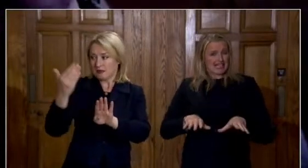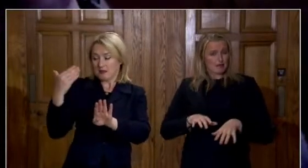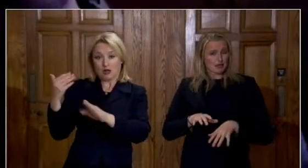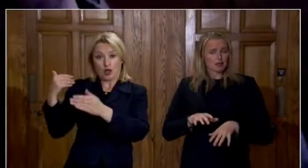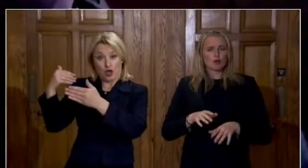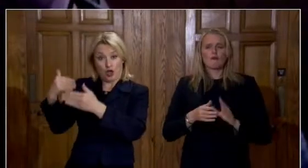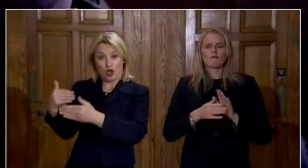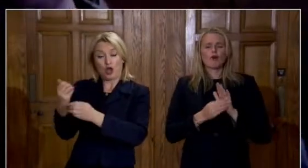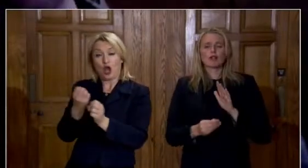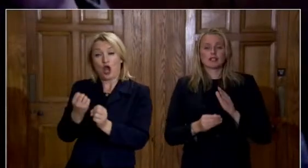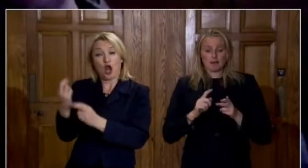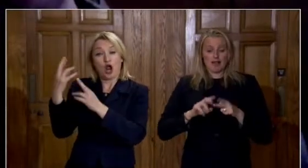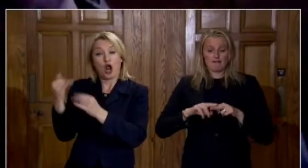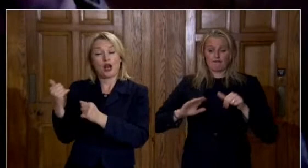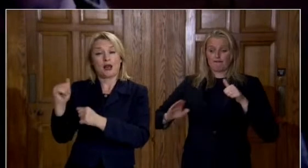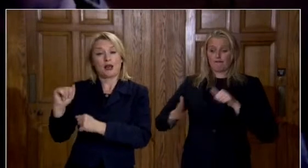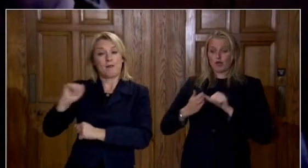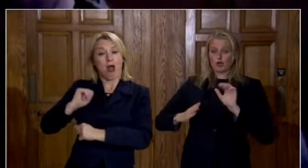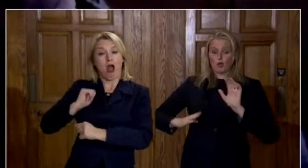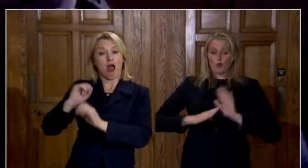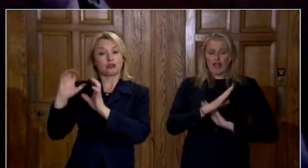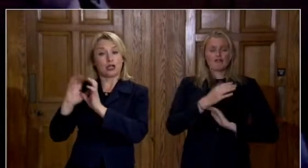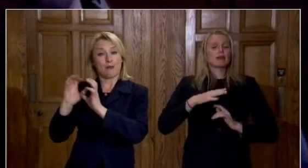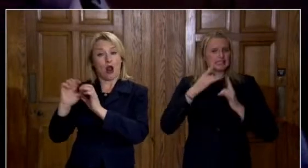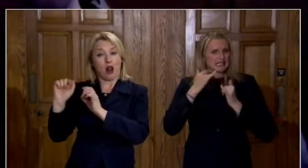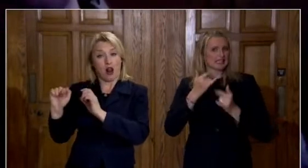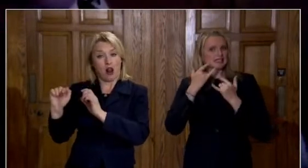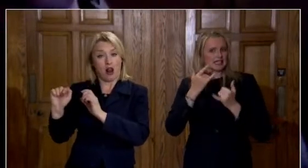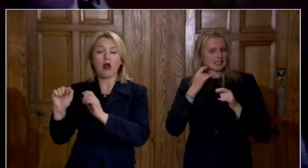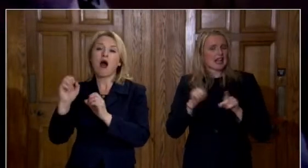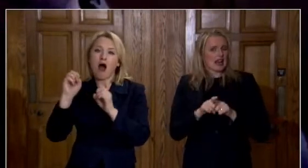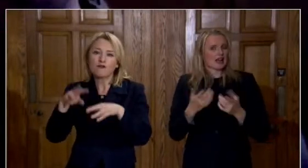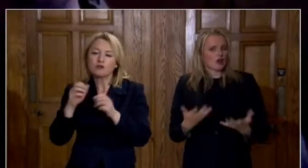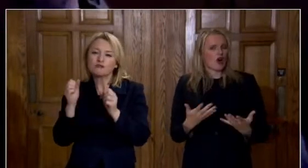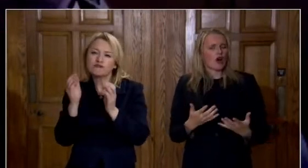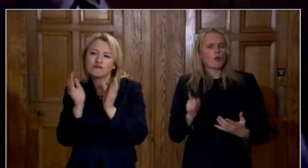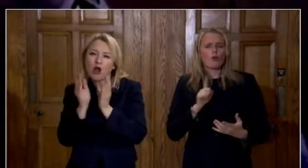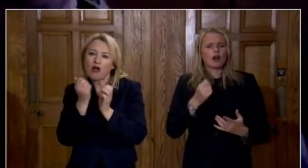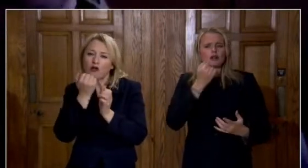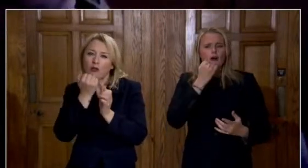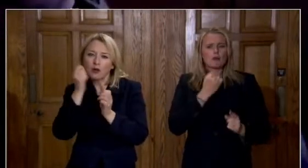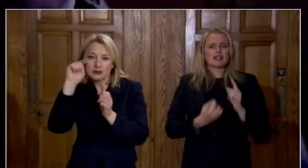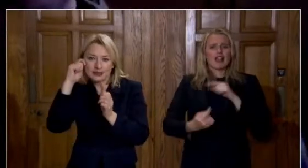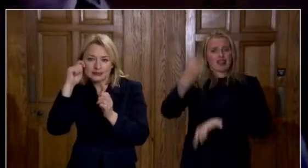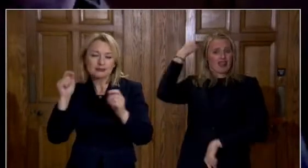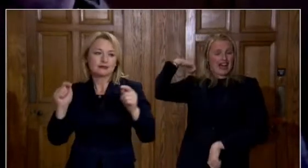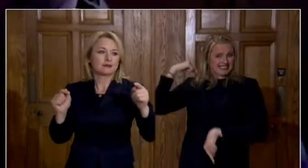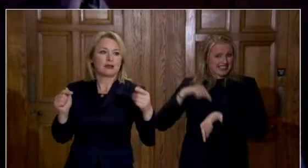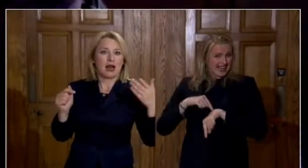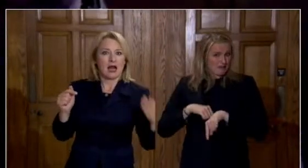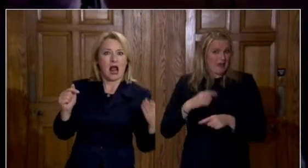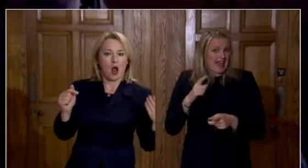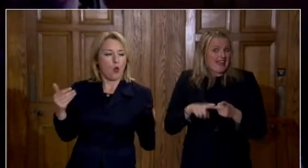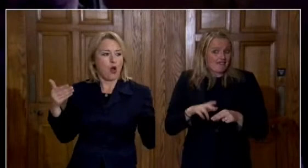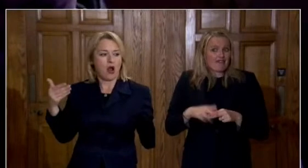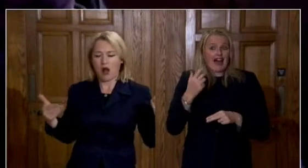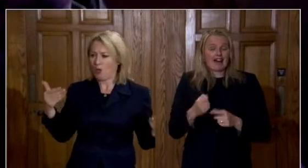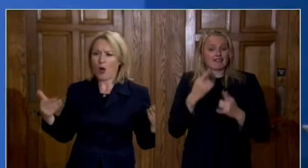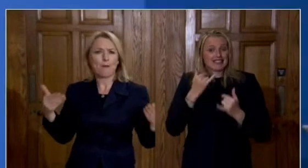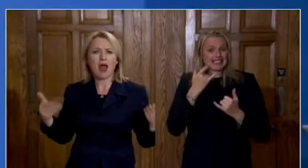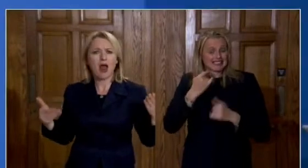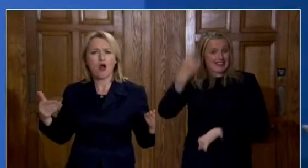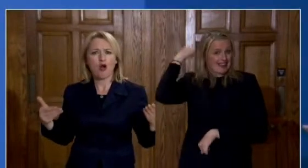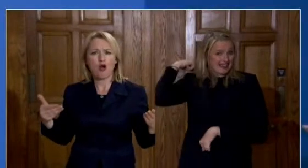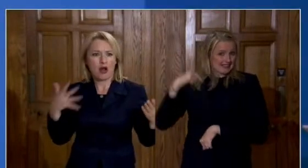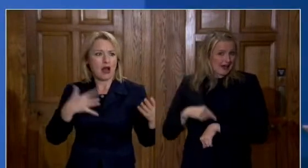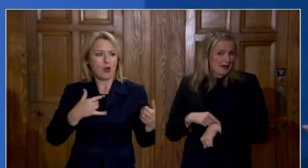out as many tests during the first wave of the pandemic as we are now what sort of numbers would we have been likely to see then so i think